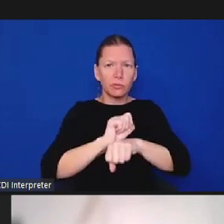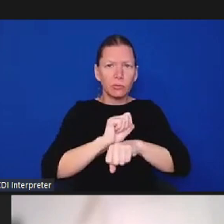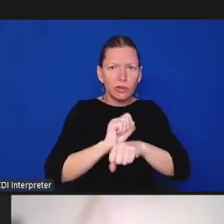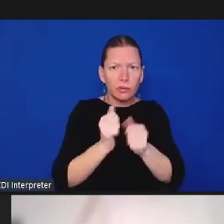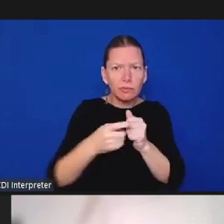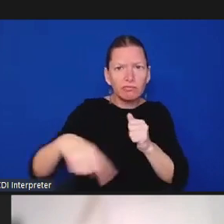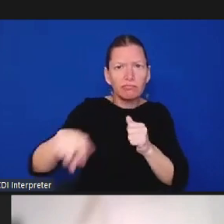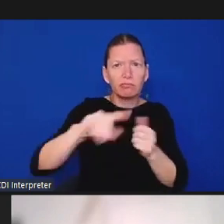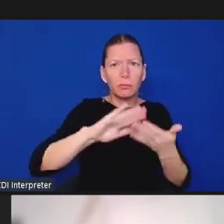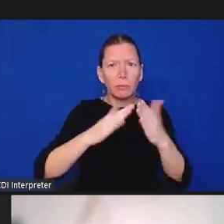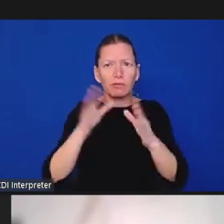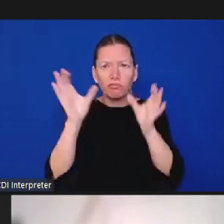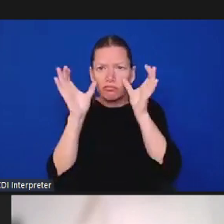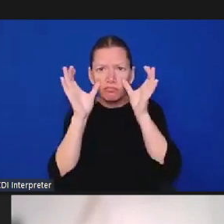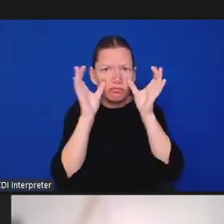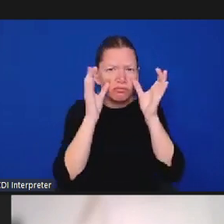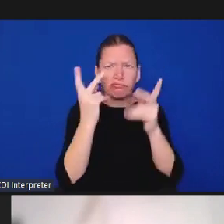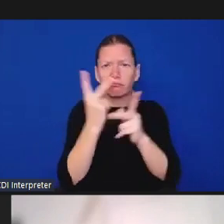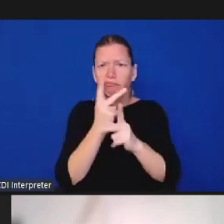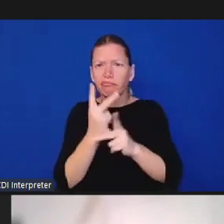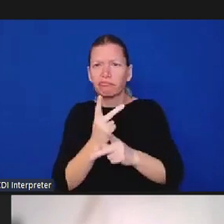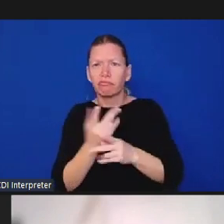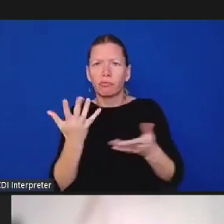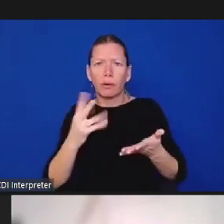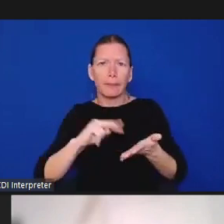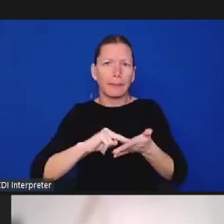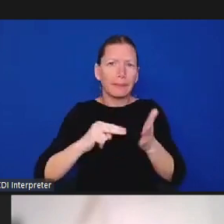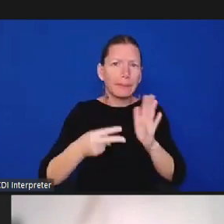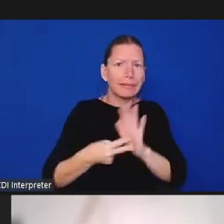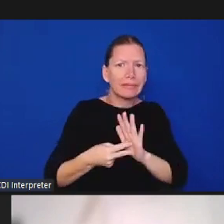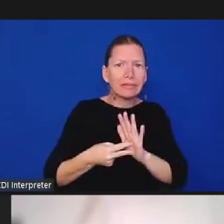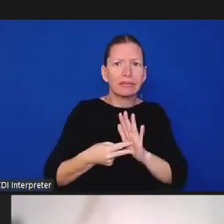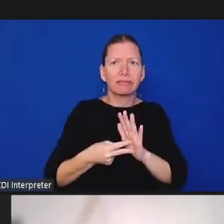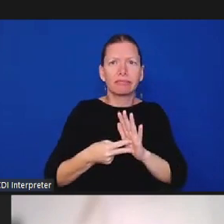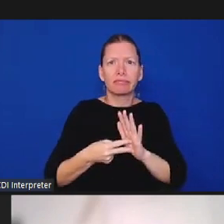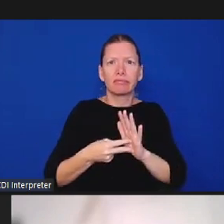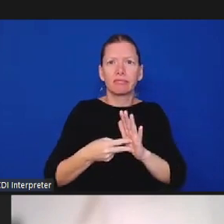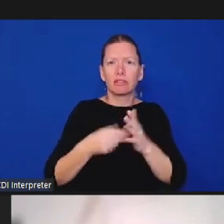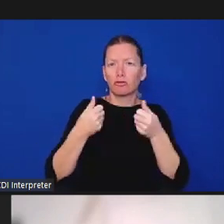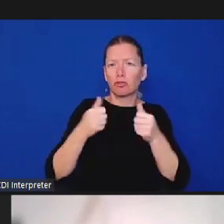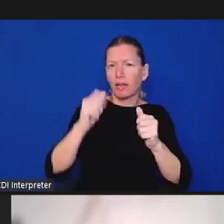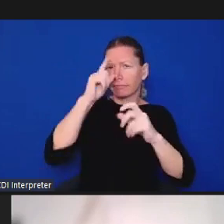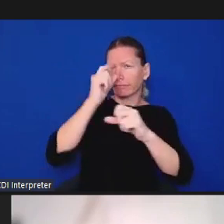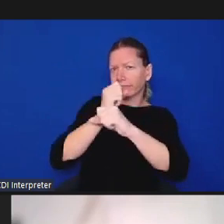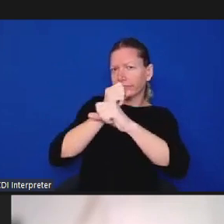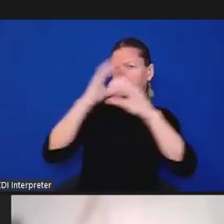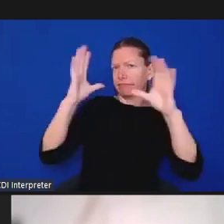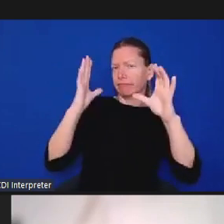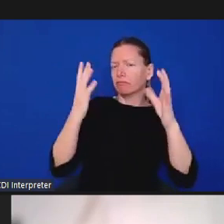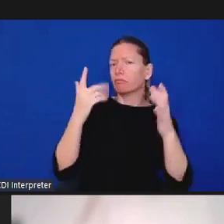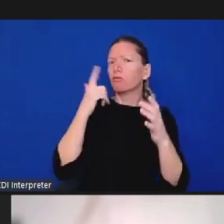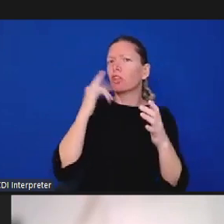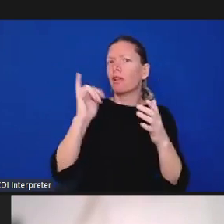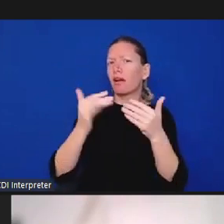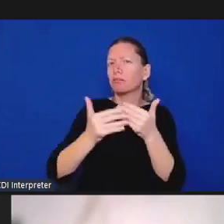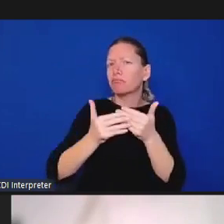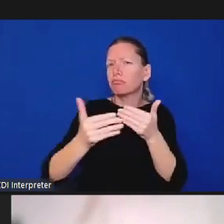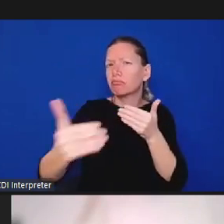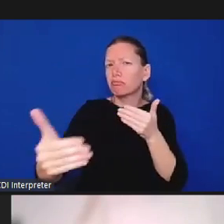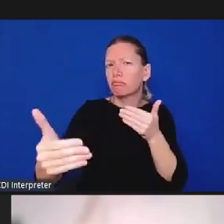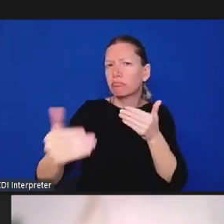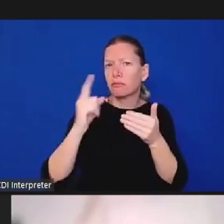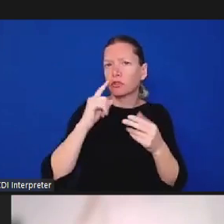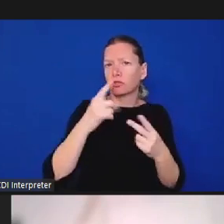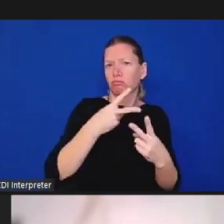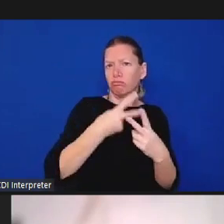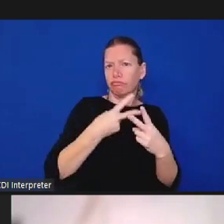really lay out a path forward for sheriff's oversight we are here to listen we